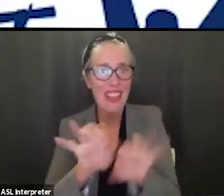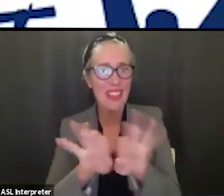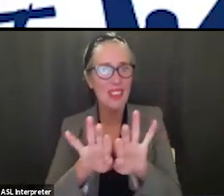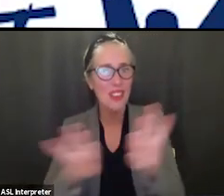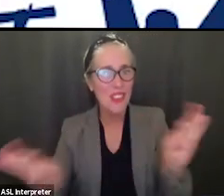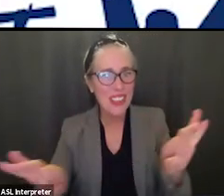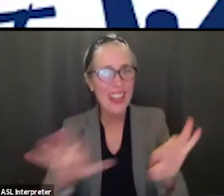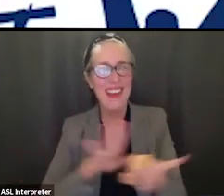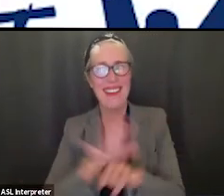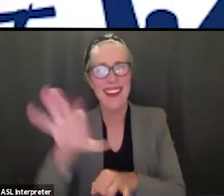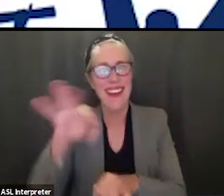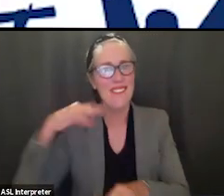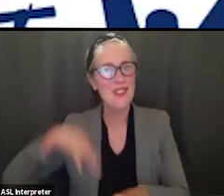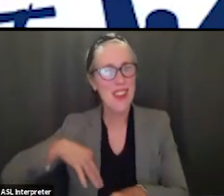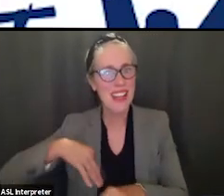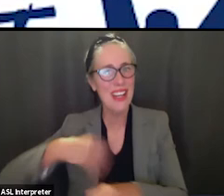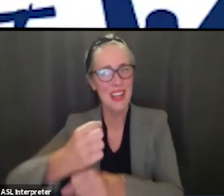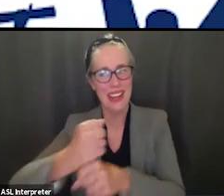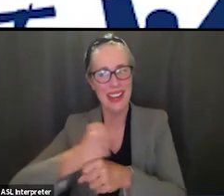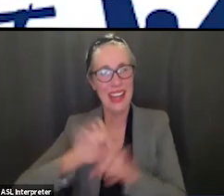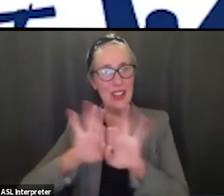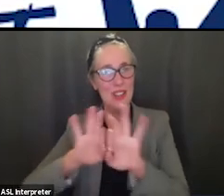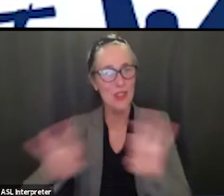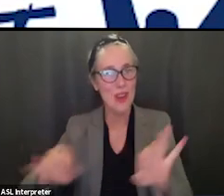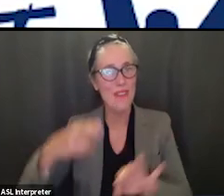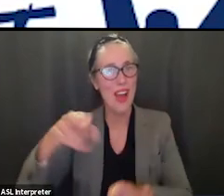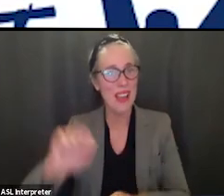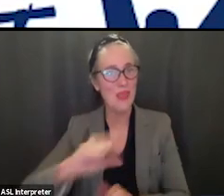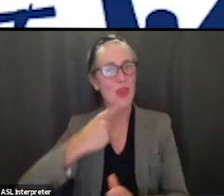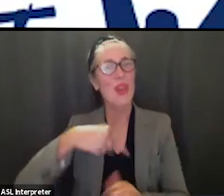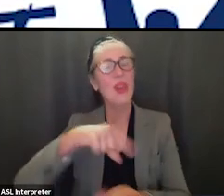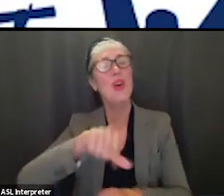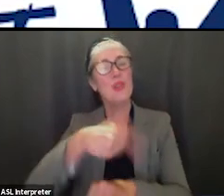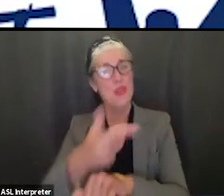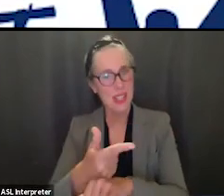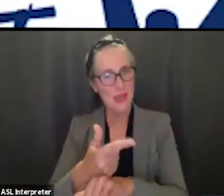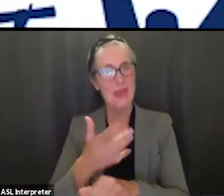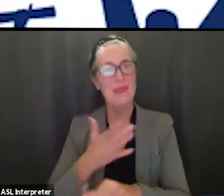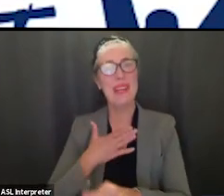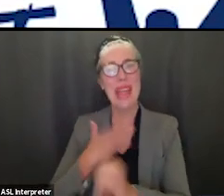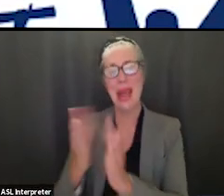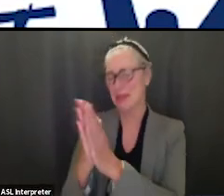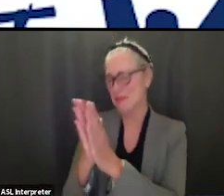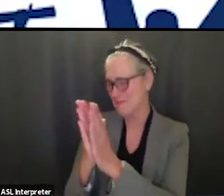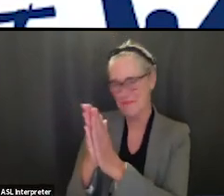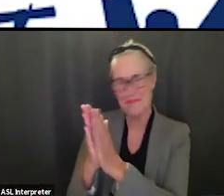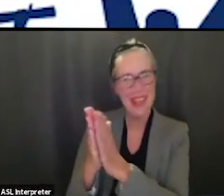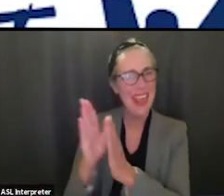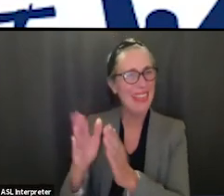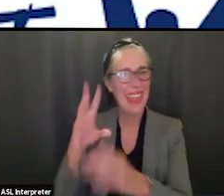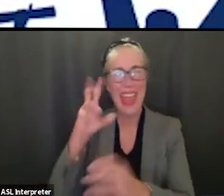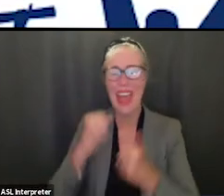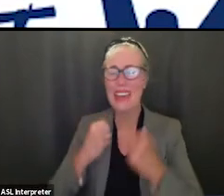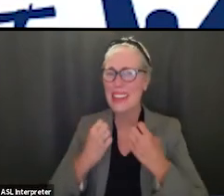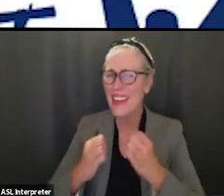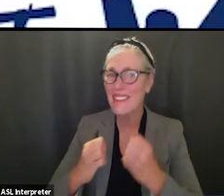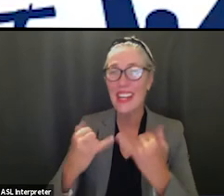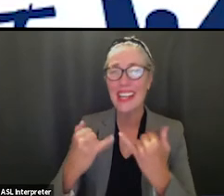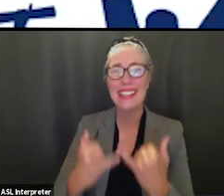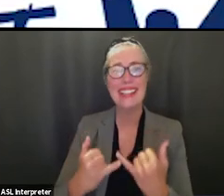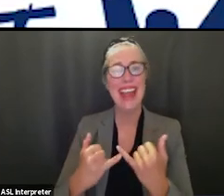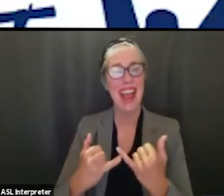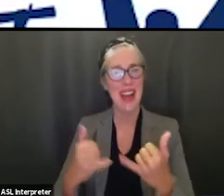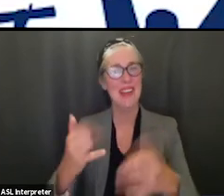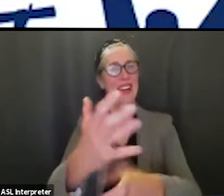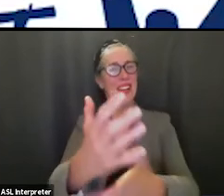congratulations to them we're so very happy that they continued uh to put in that effort and now are reaping